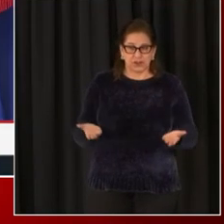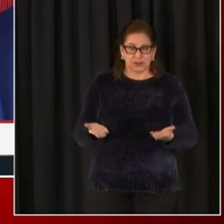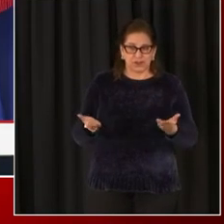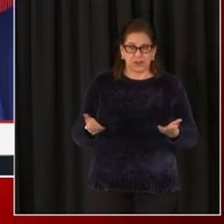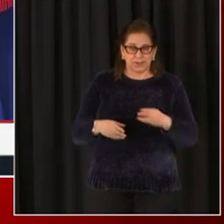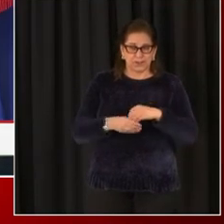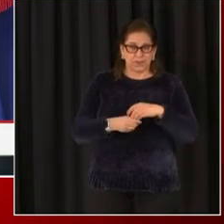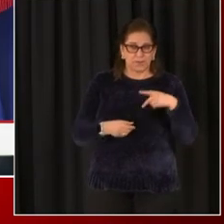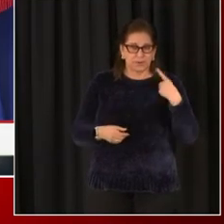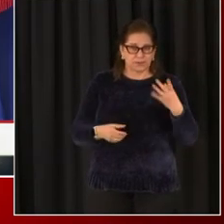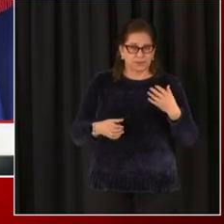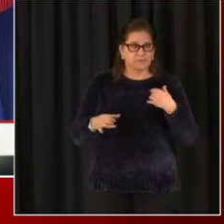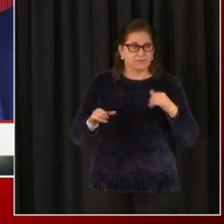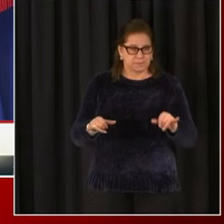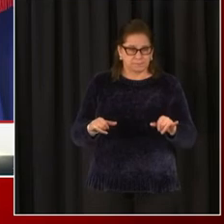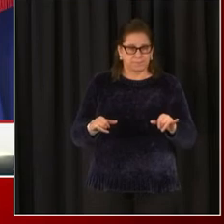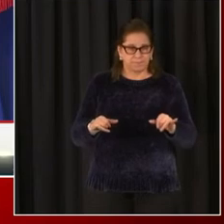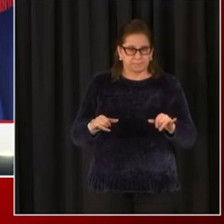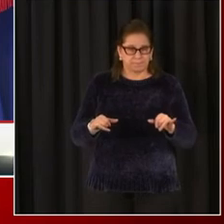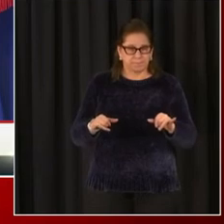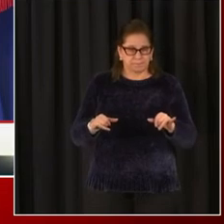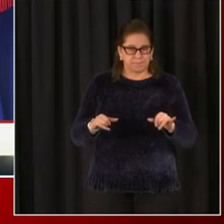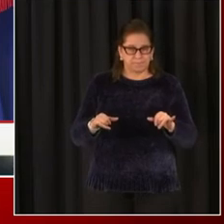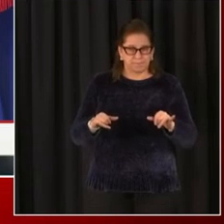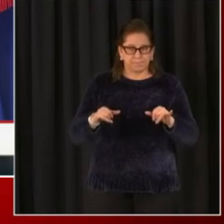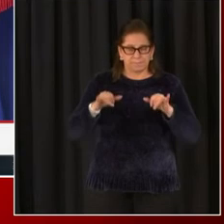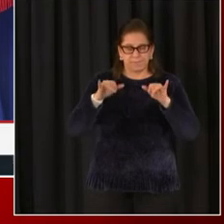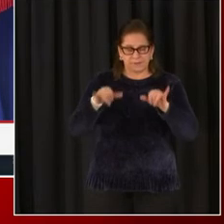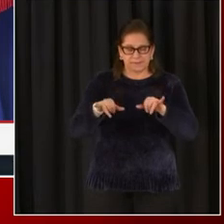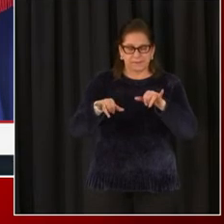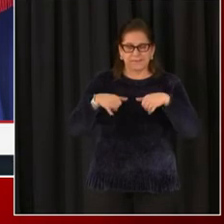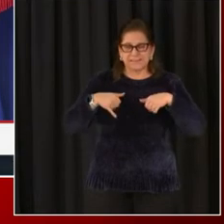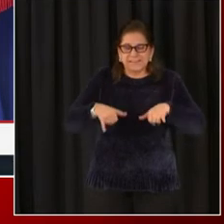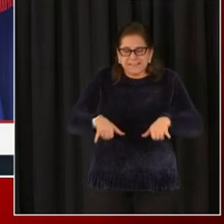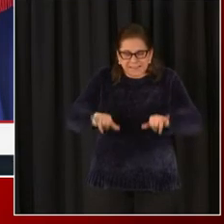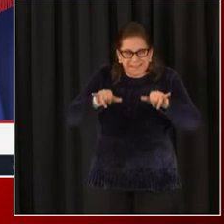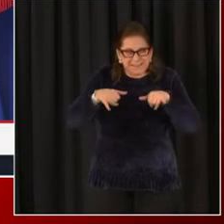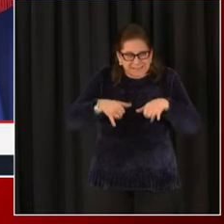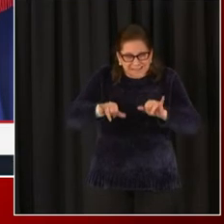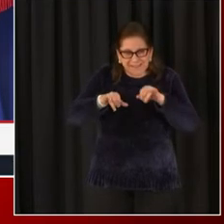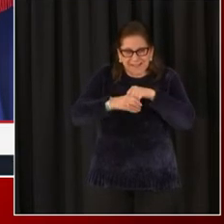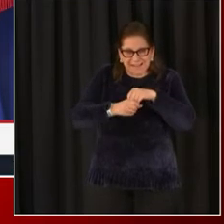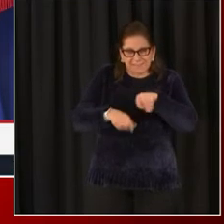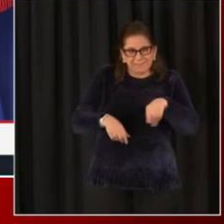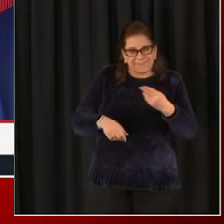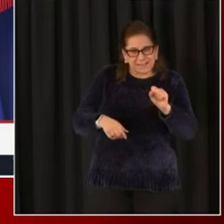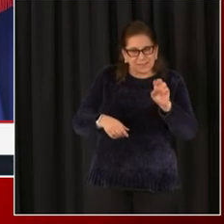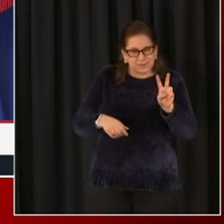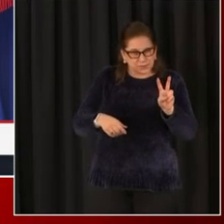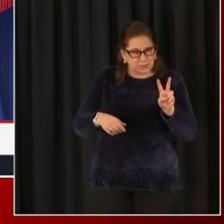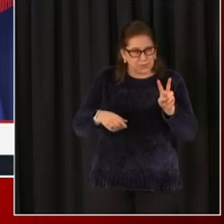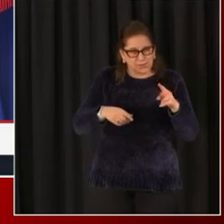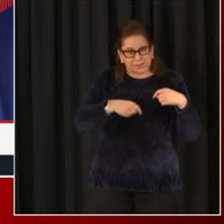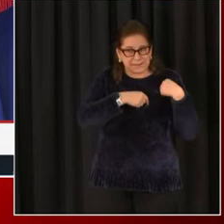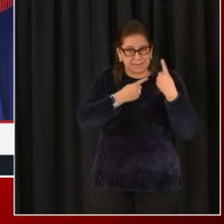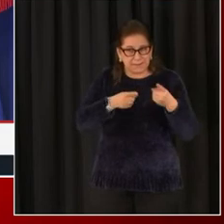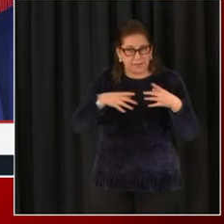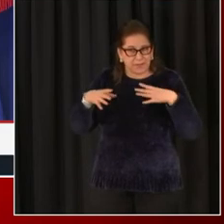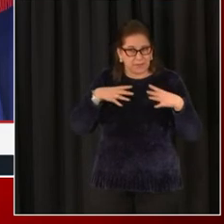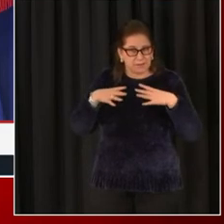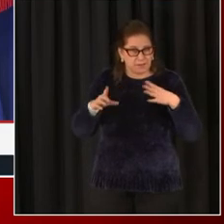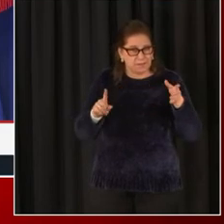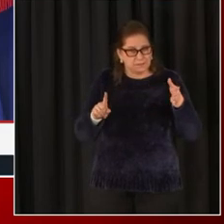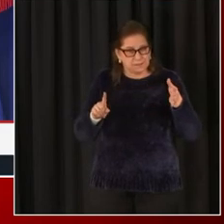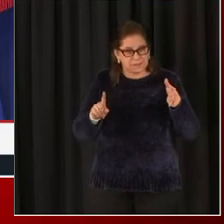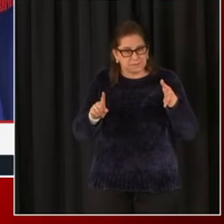that slide up today where we remain squarely in phase two. We were taking advantage over the holiday to